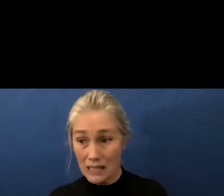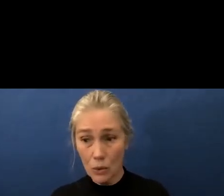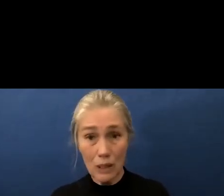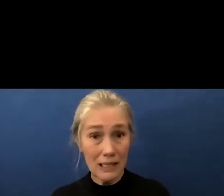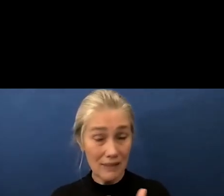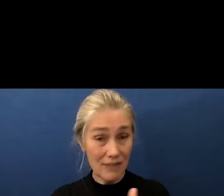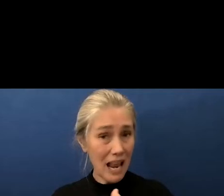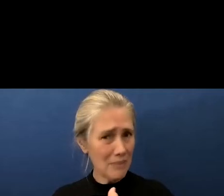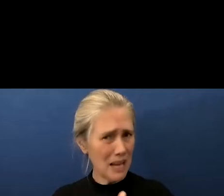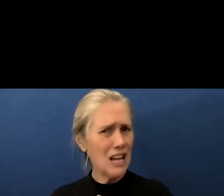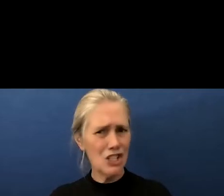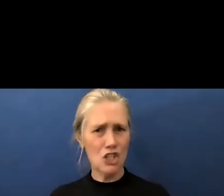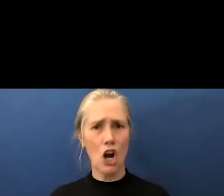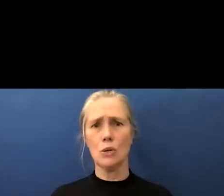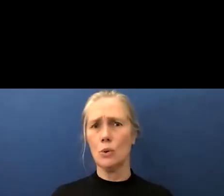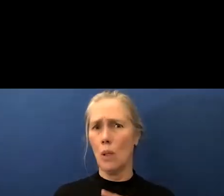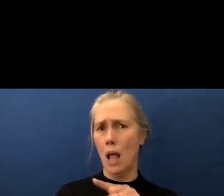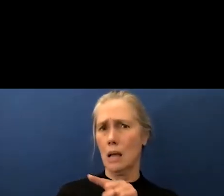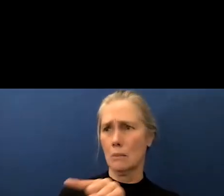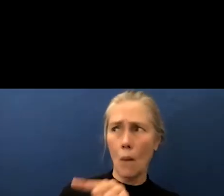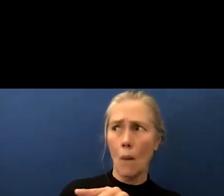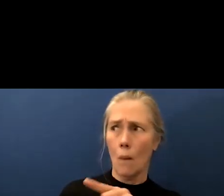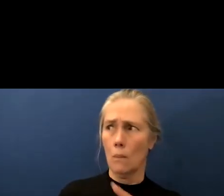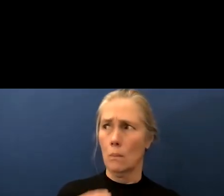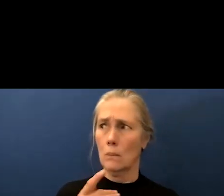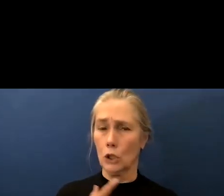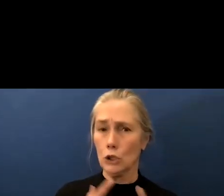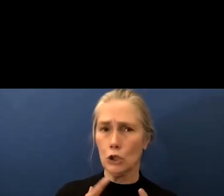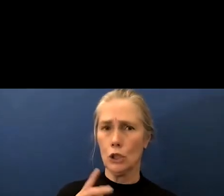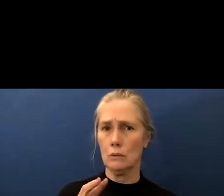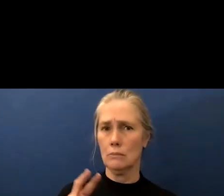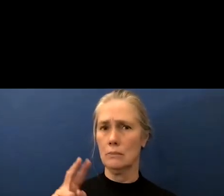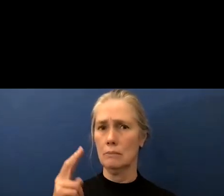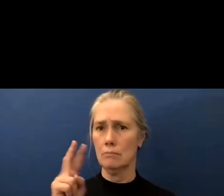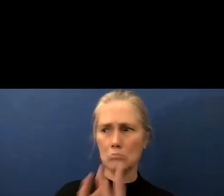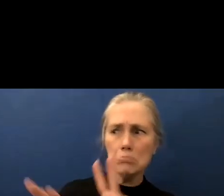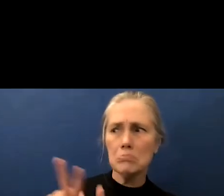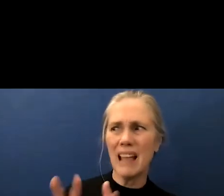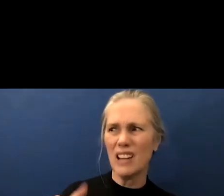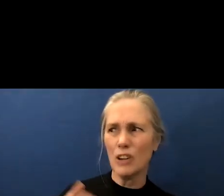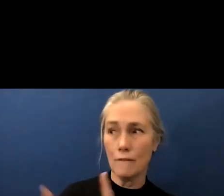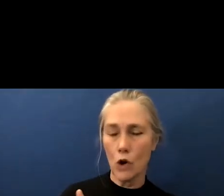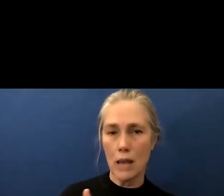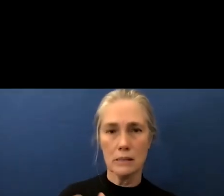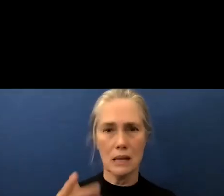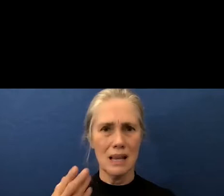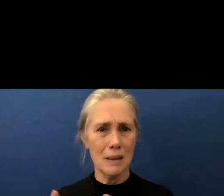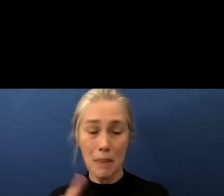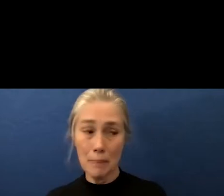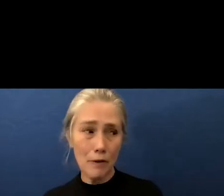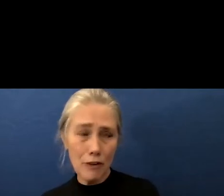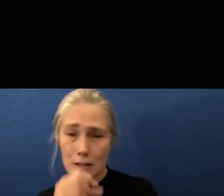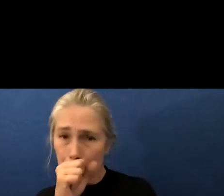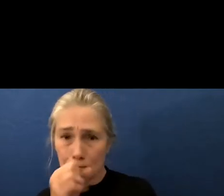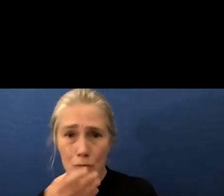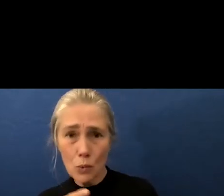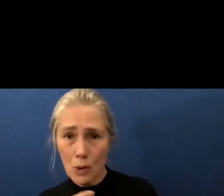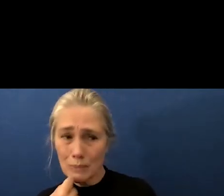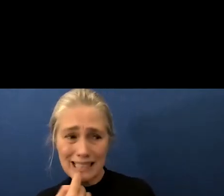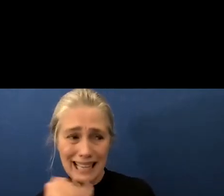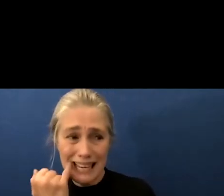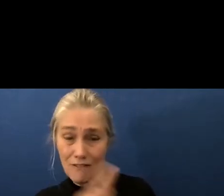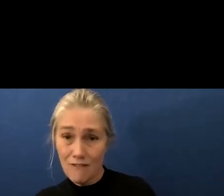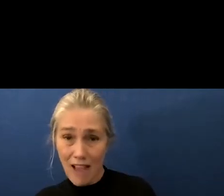start pointing fingers and you know looking at their friends and maybe their friends don't want to share if they're vaccinated or not or